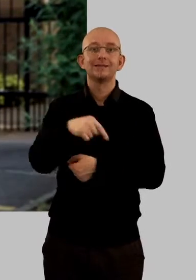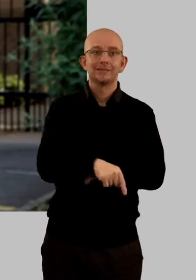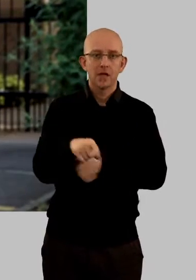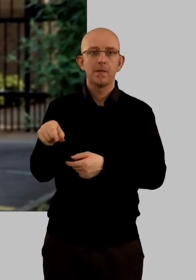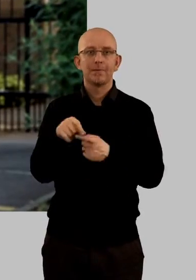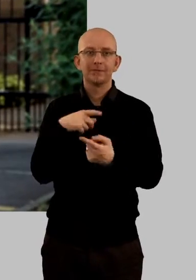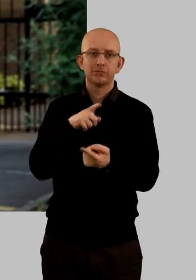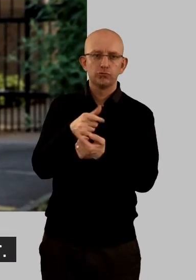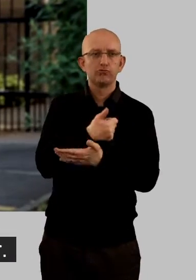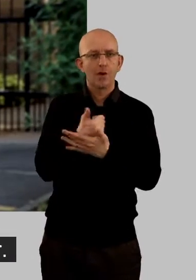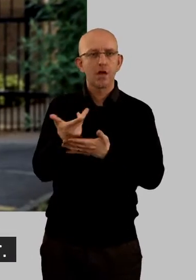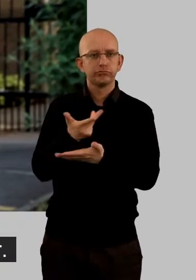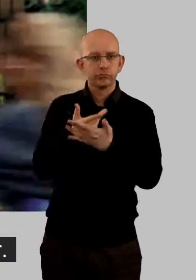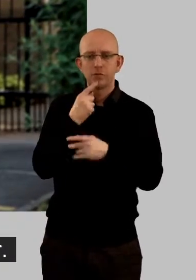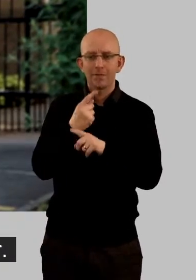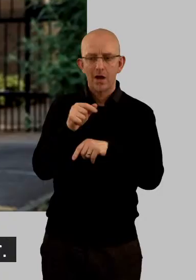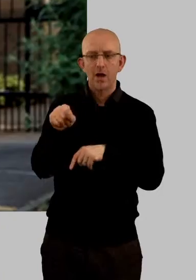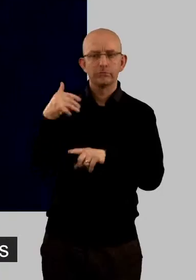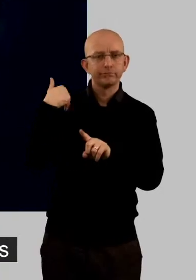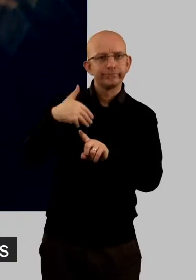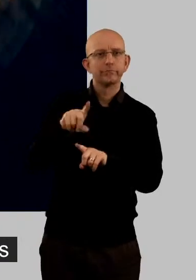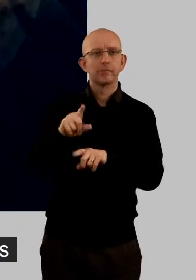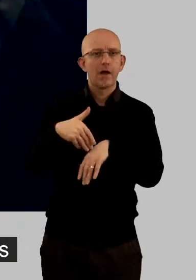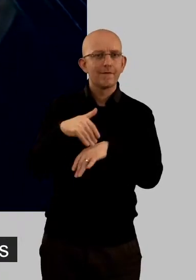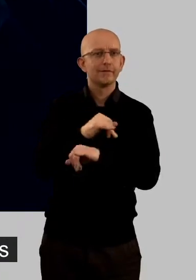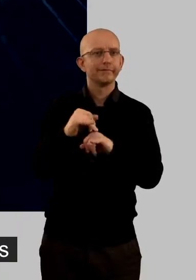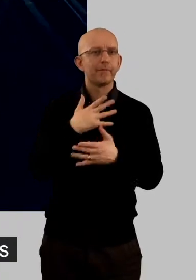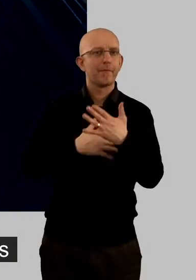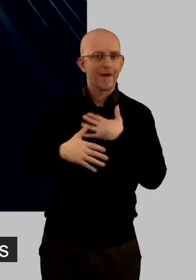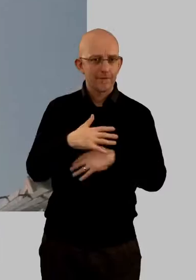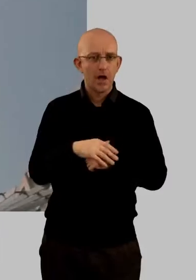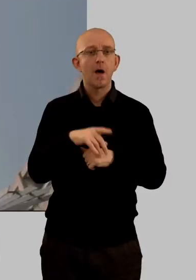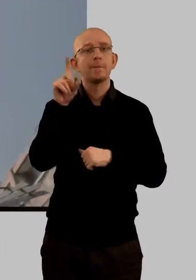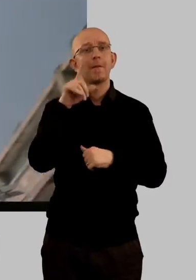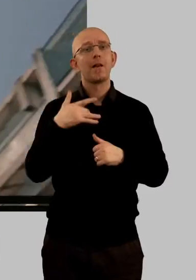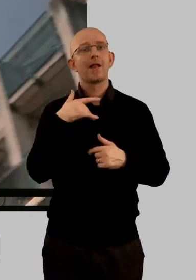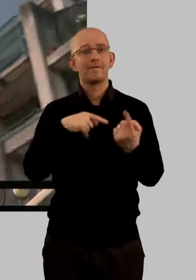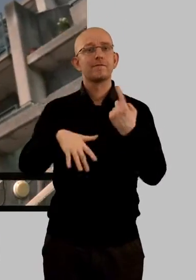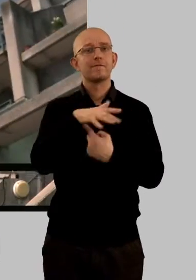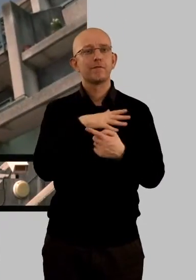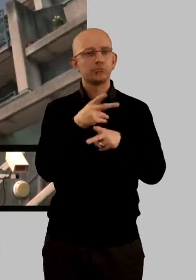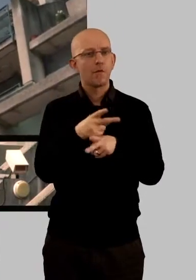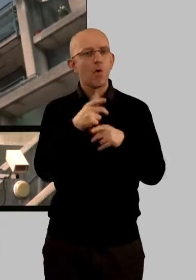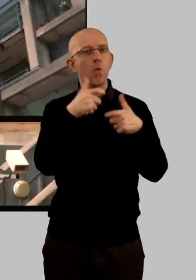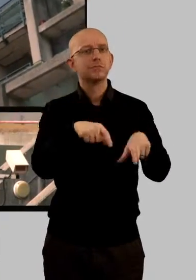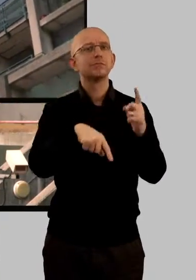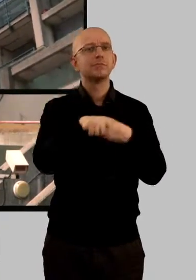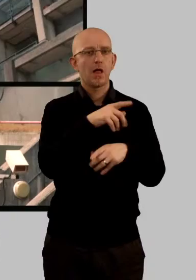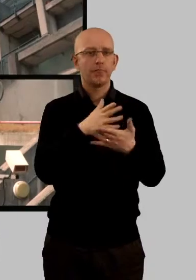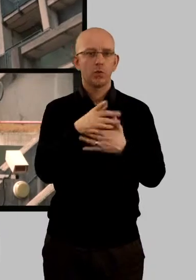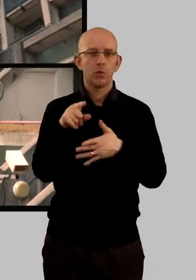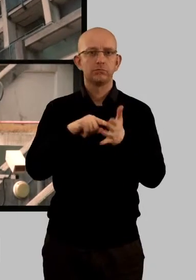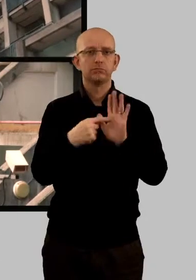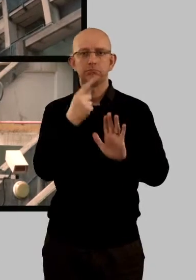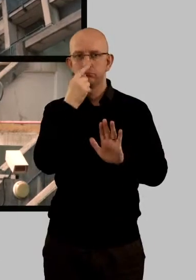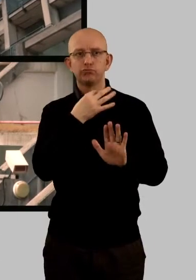I will meet on a regular basis to talk about his offending behaviour. The people living in probation hostels are there because they represent a risk to the